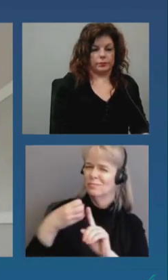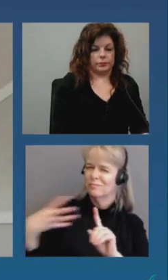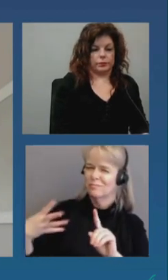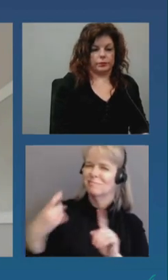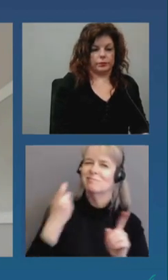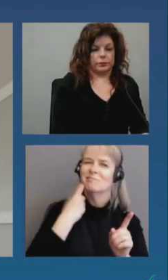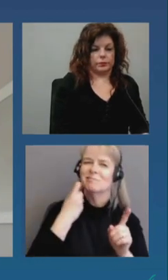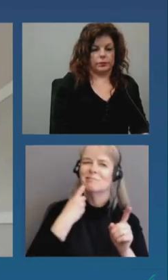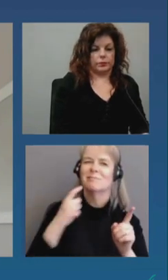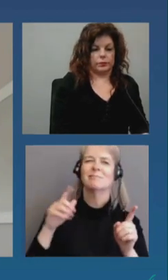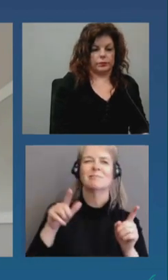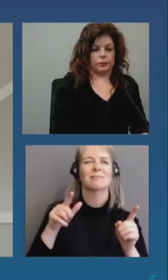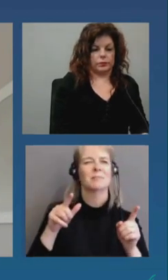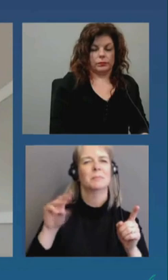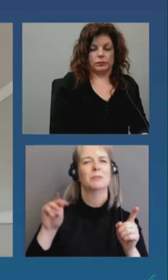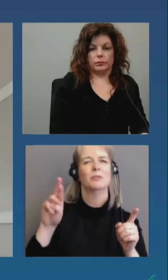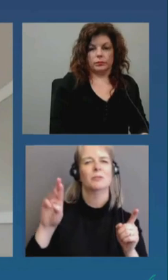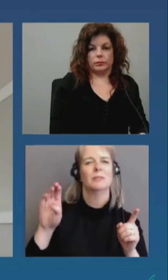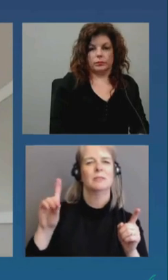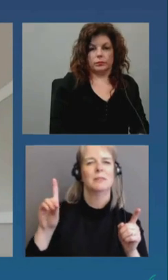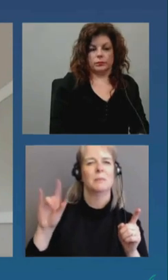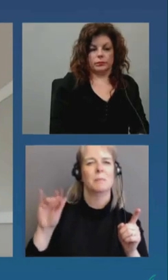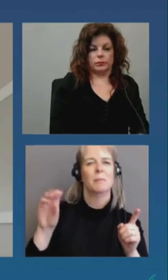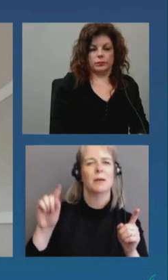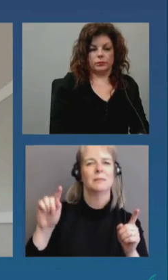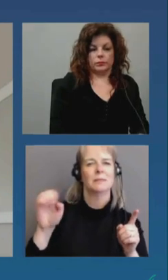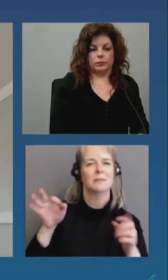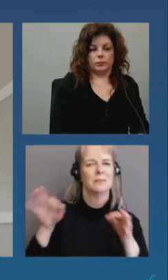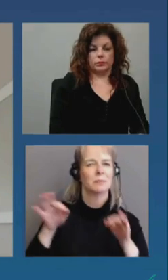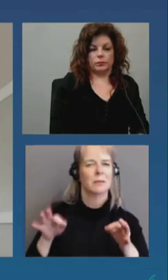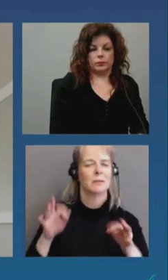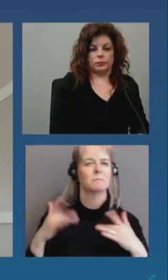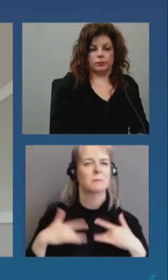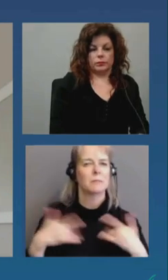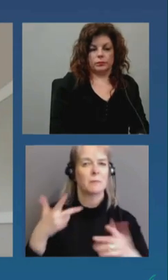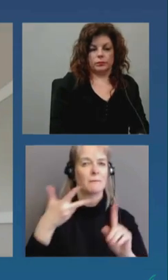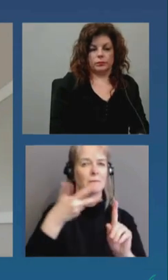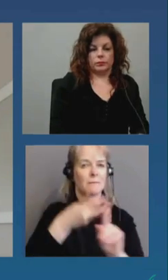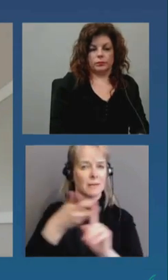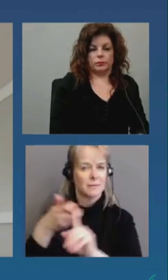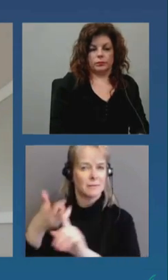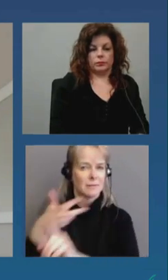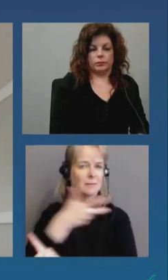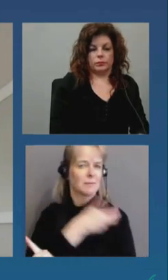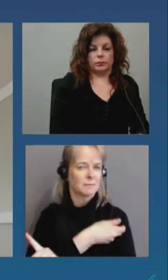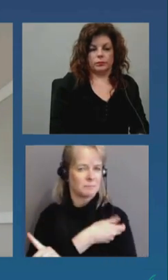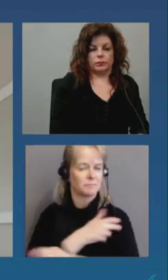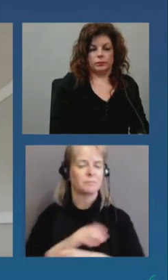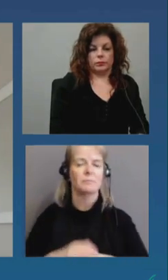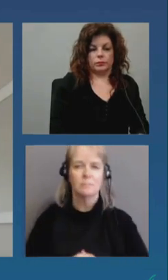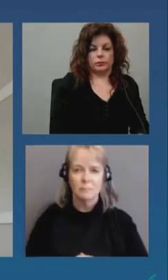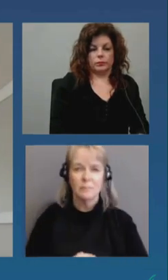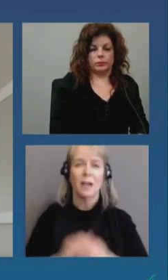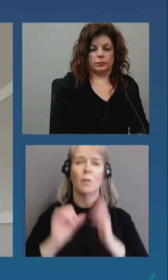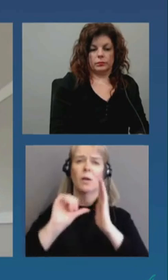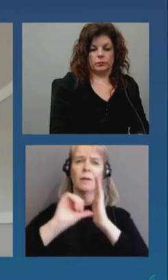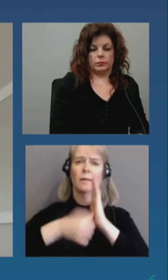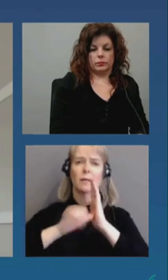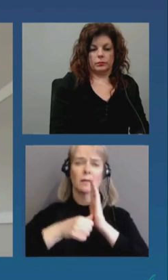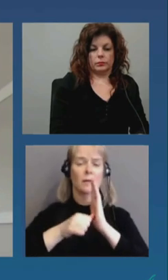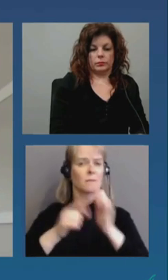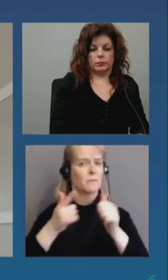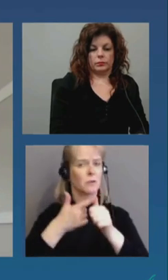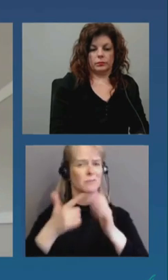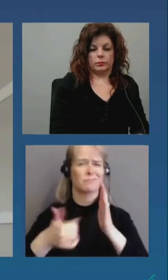we're at in the vaccination program and i want to underline that first and foremost we needed to protect older